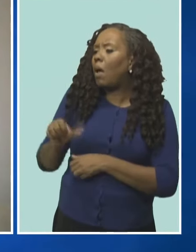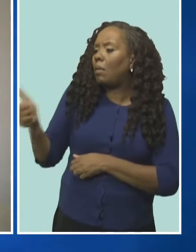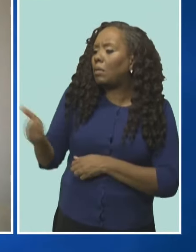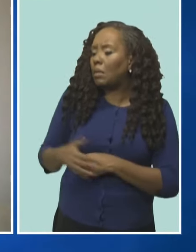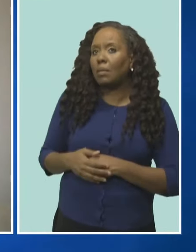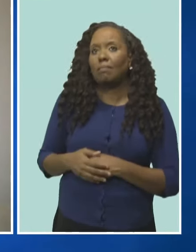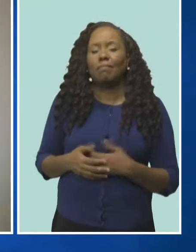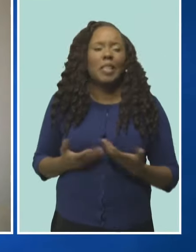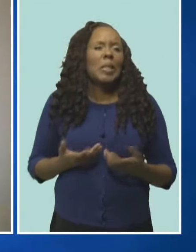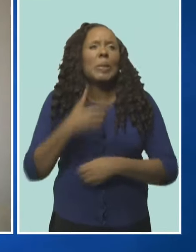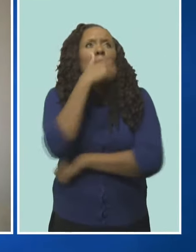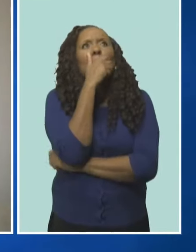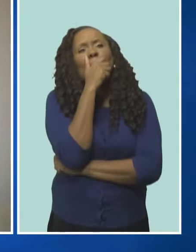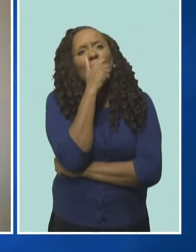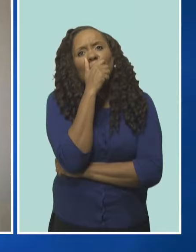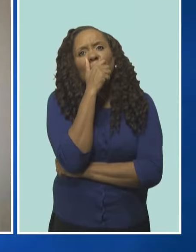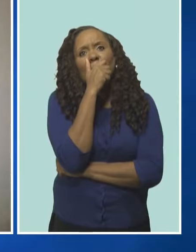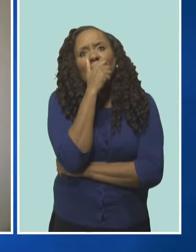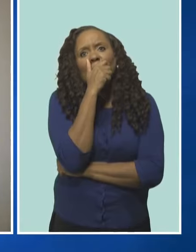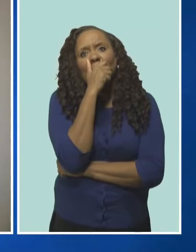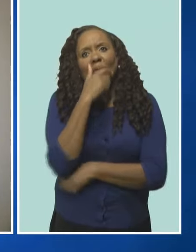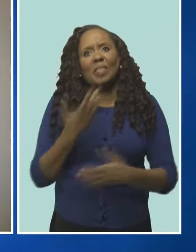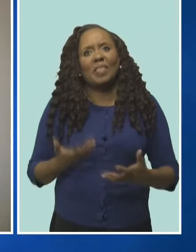Oh, funding funds so much, Lisa.